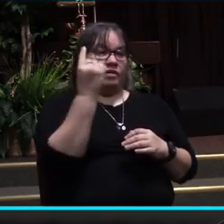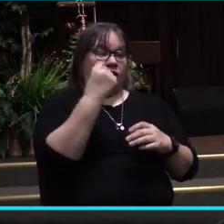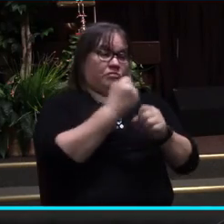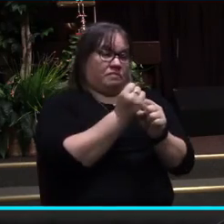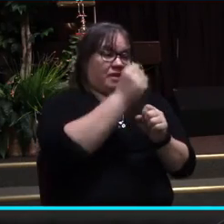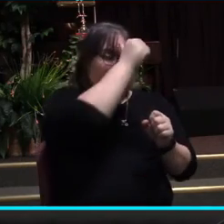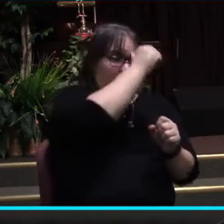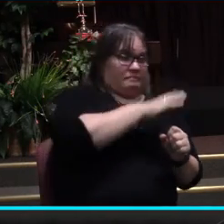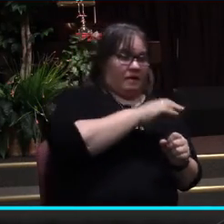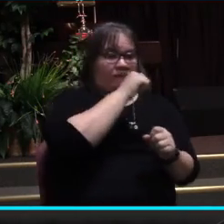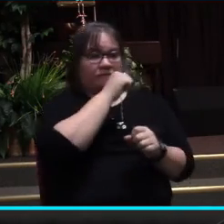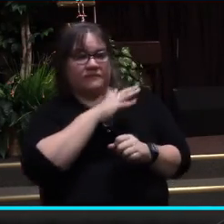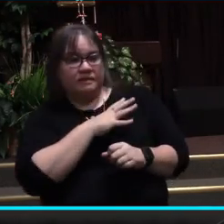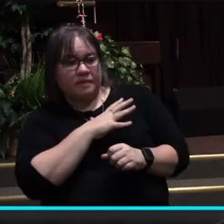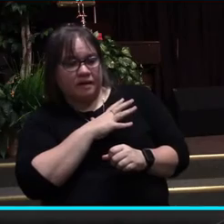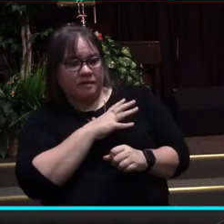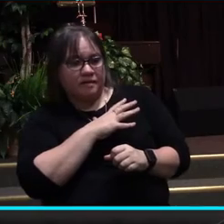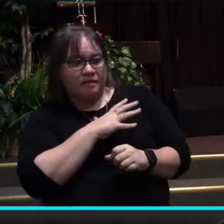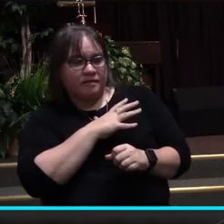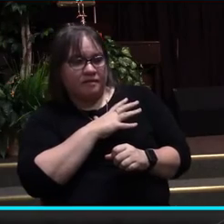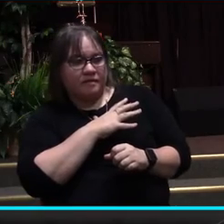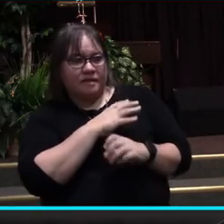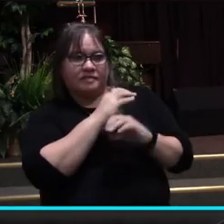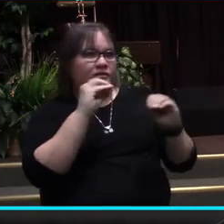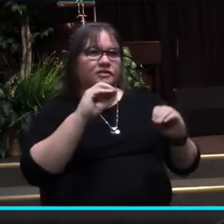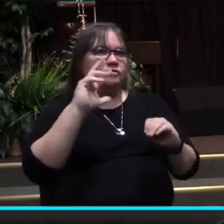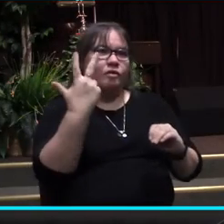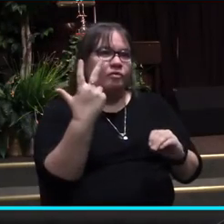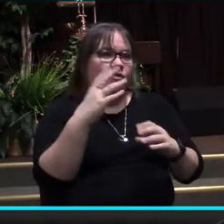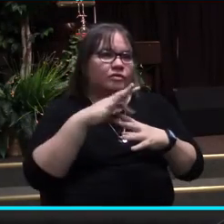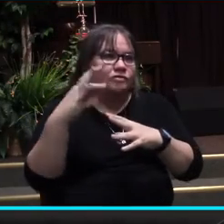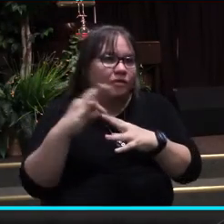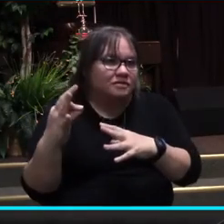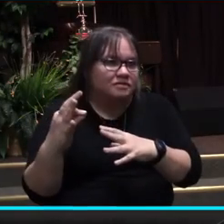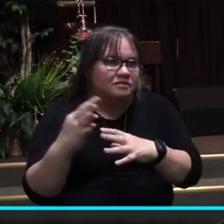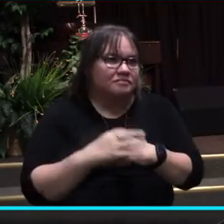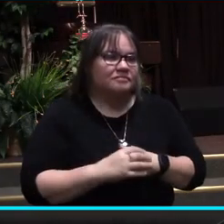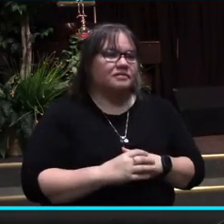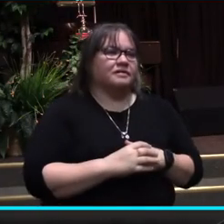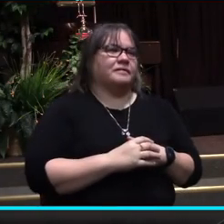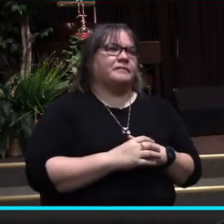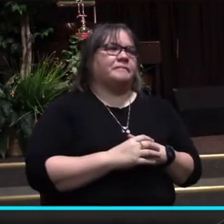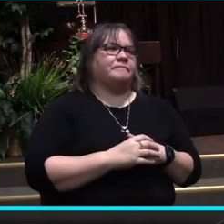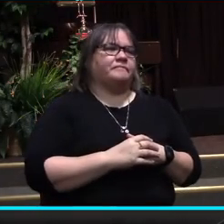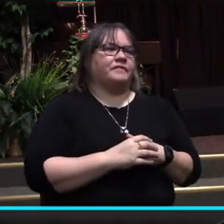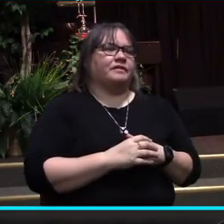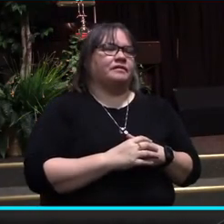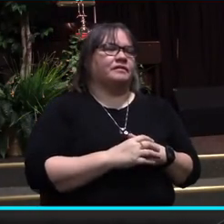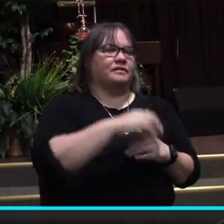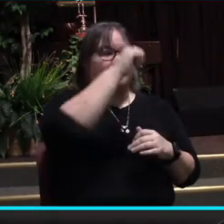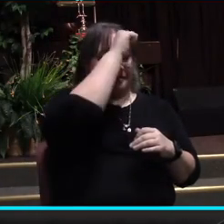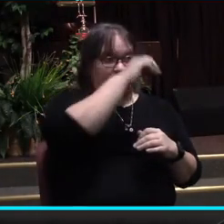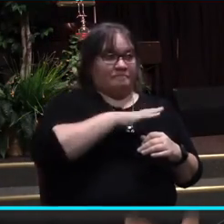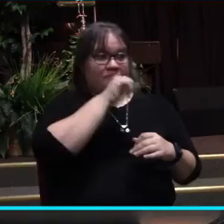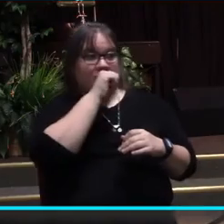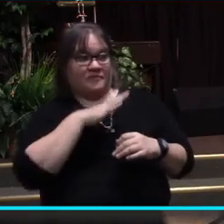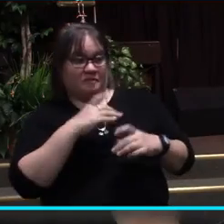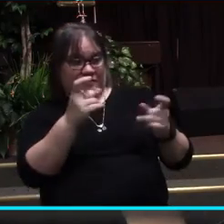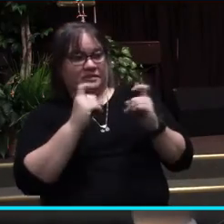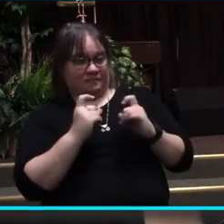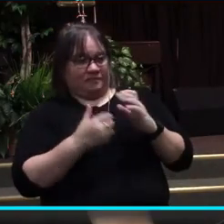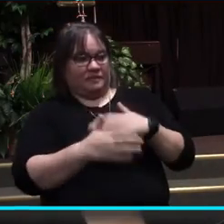or female. There is no third option. The gender we have been given at birth is a